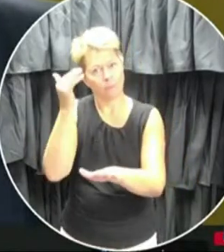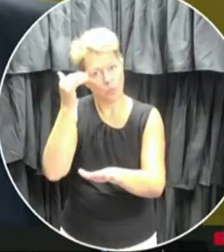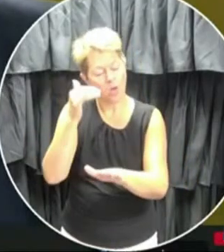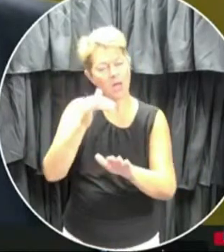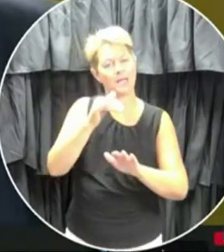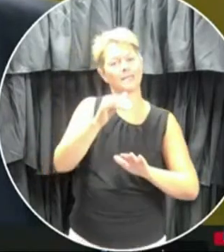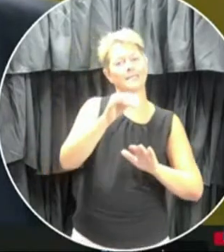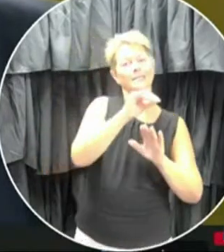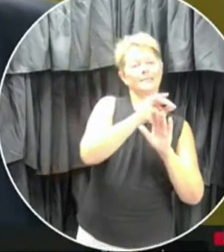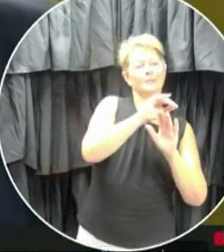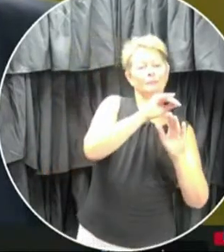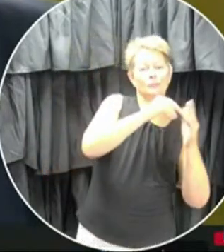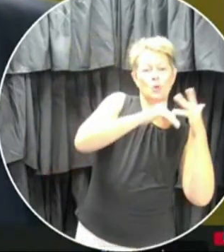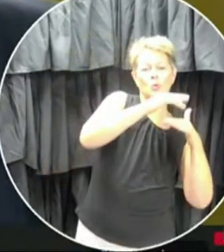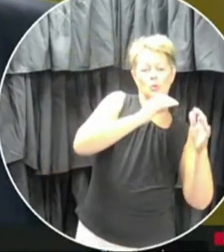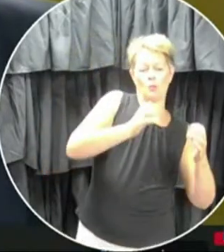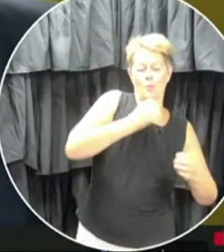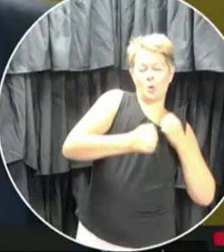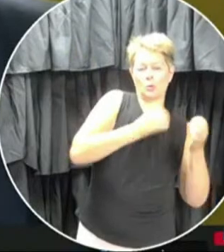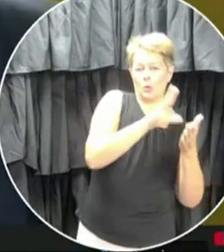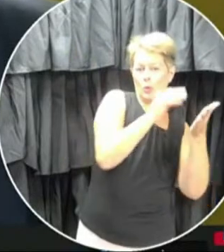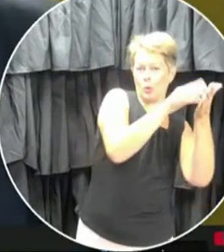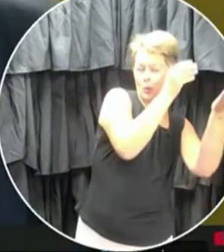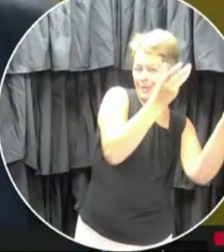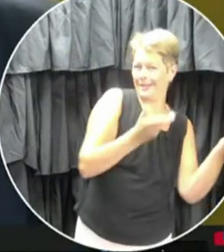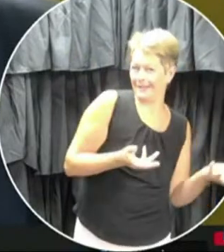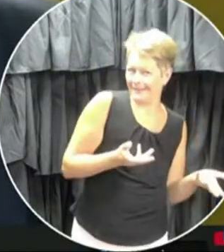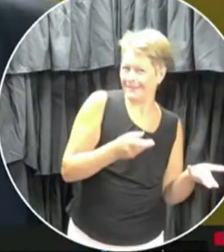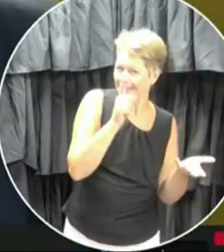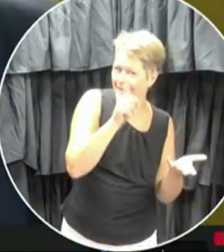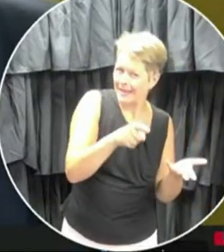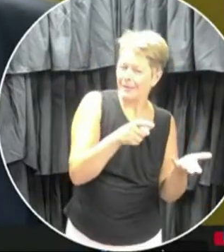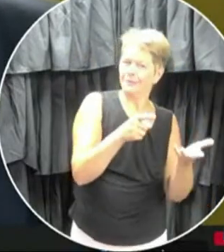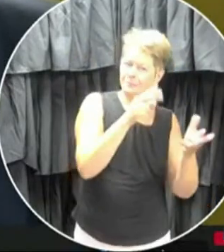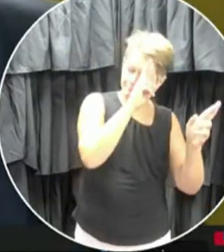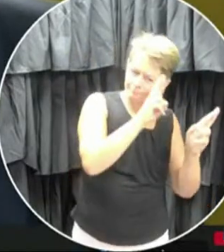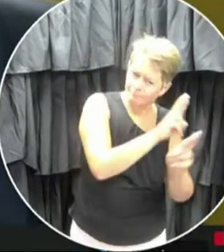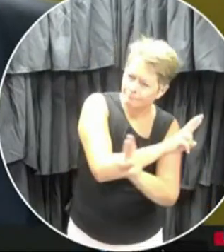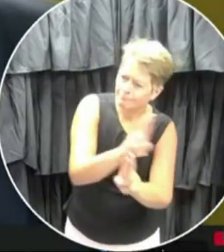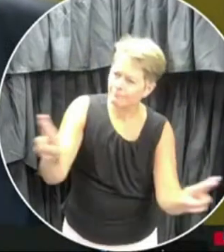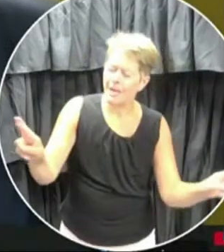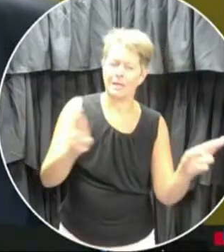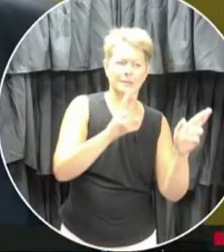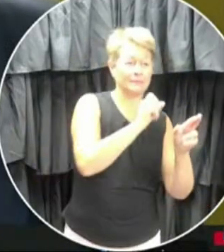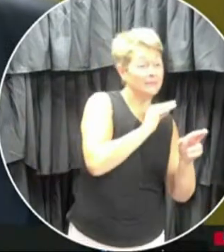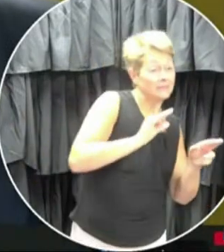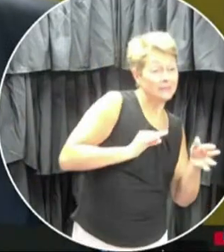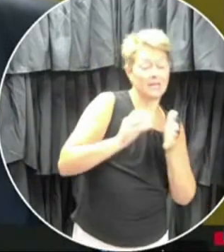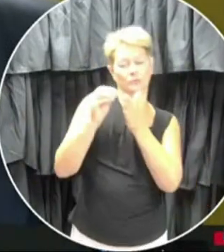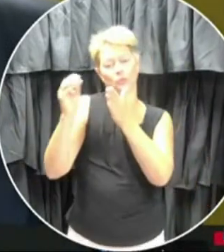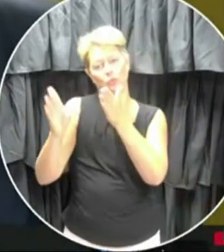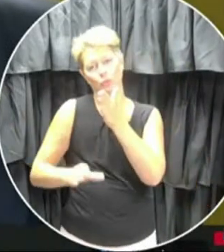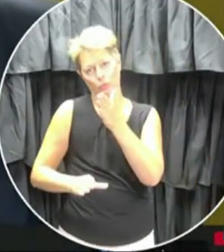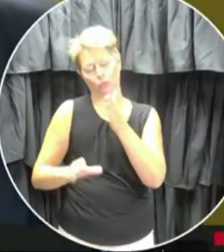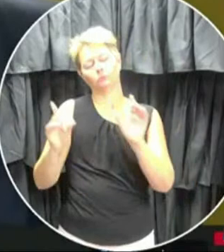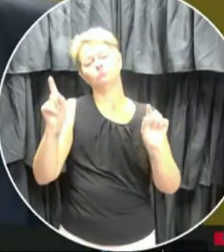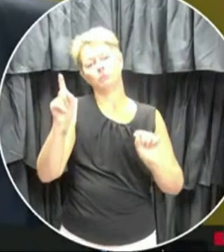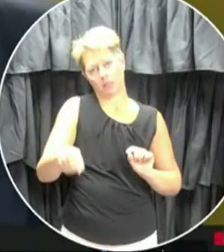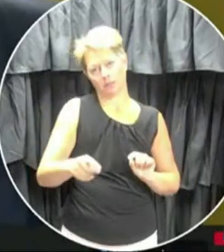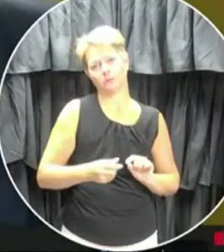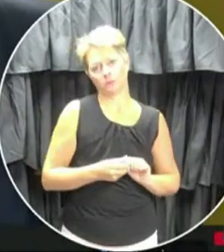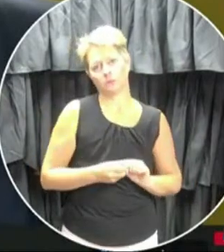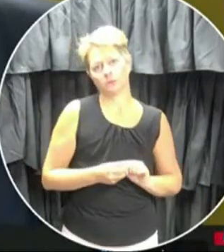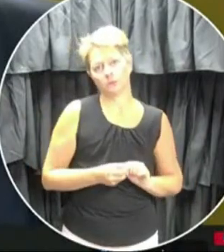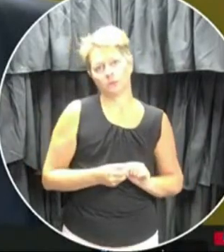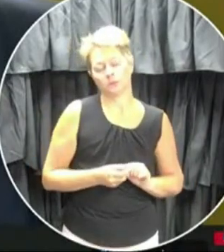learning, trauma informed practice with our staff and our students. And it'll